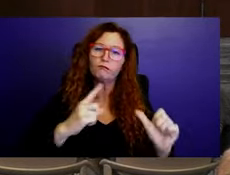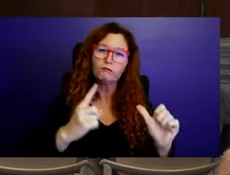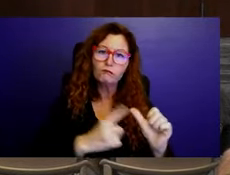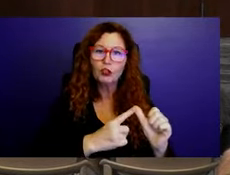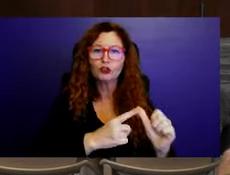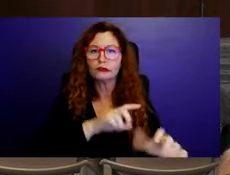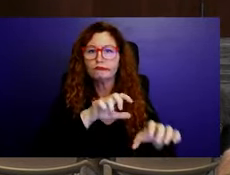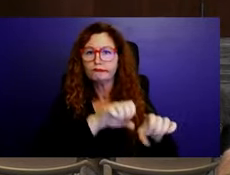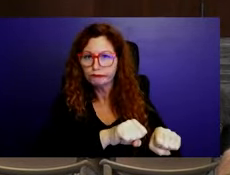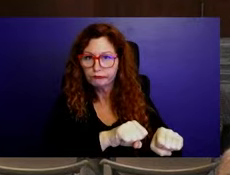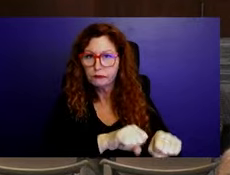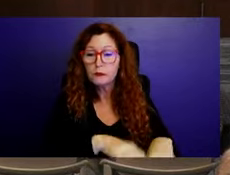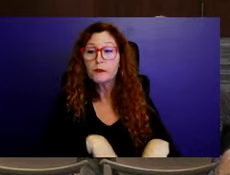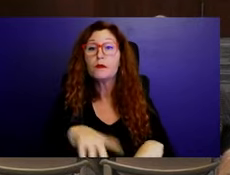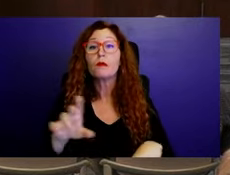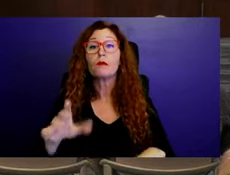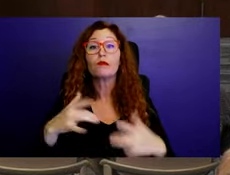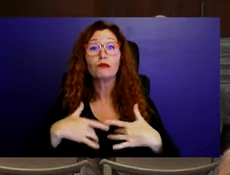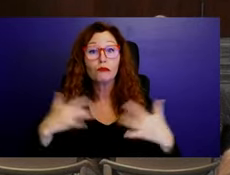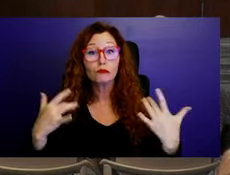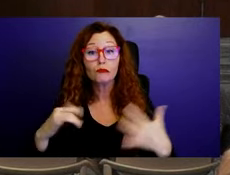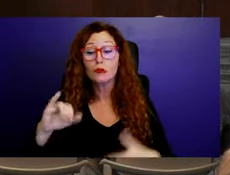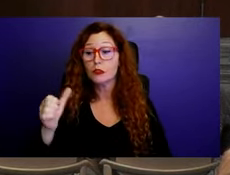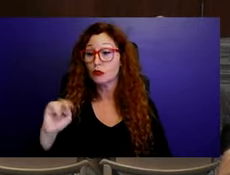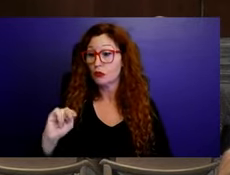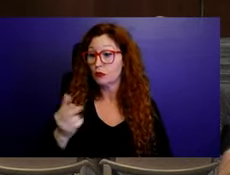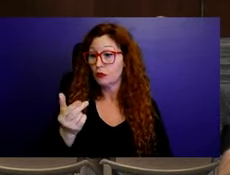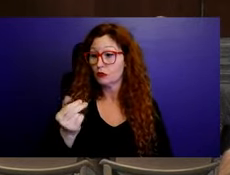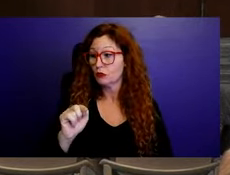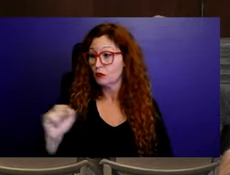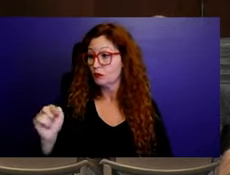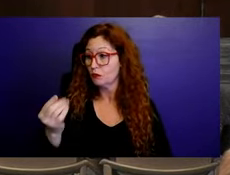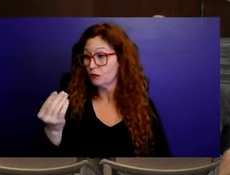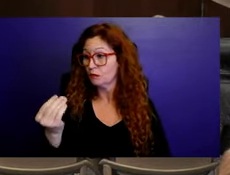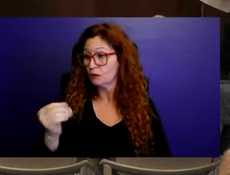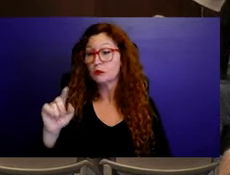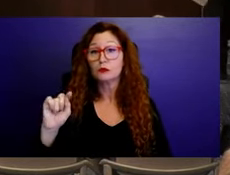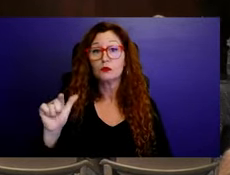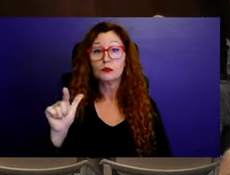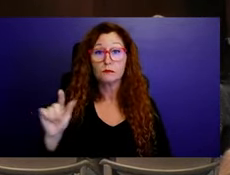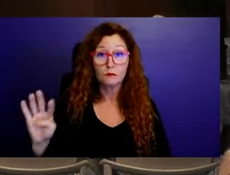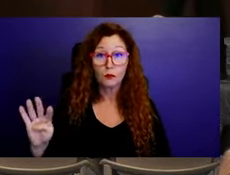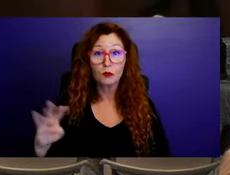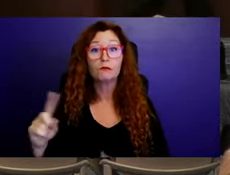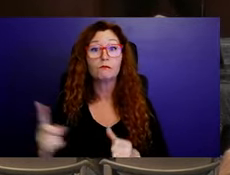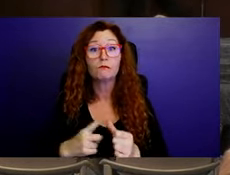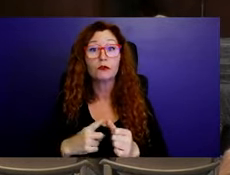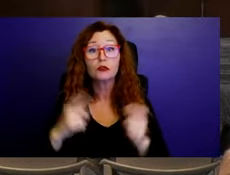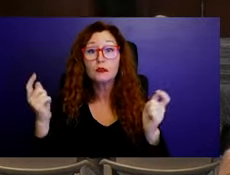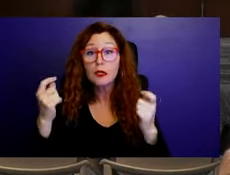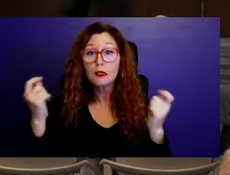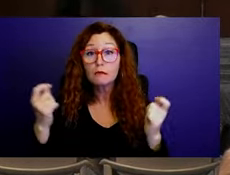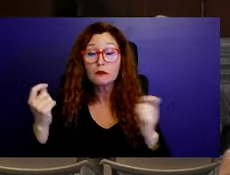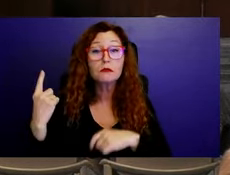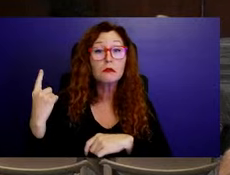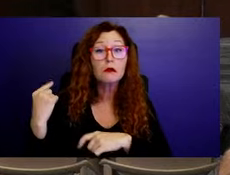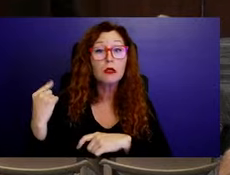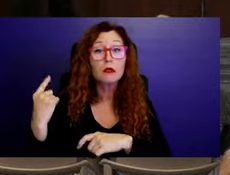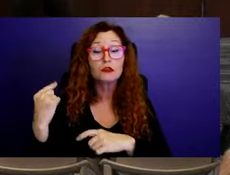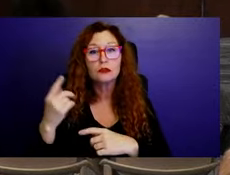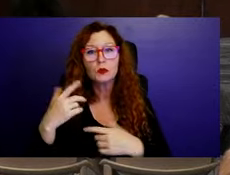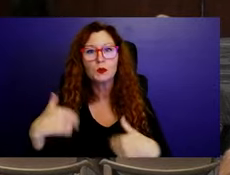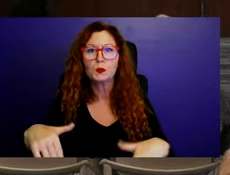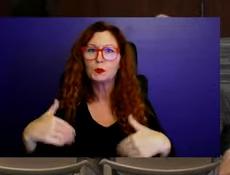13th through the 14th, 2024, marked the first anniversary of last year's highly successful and widely